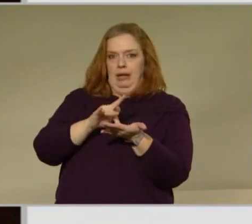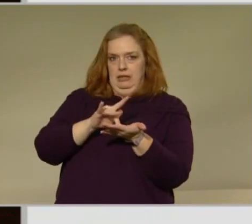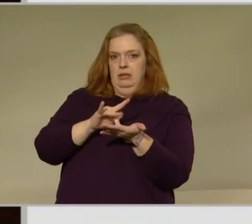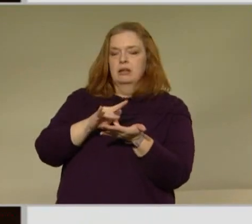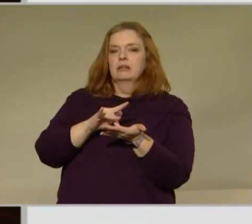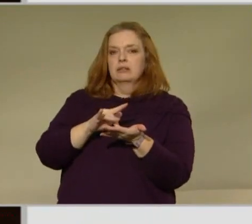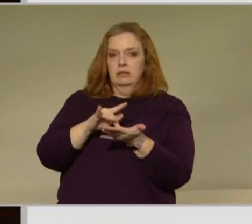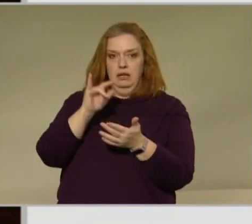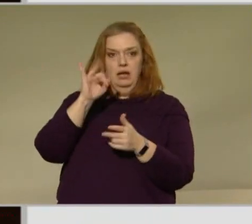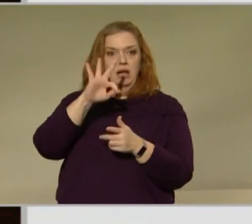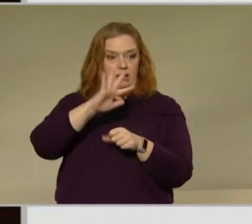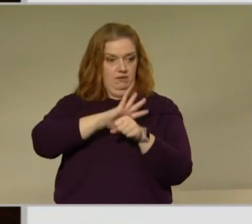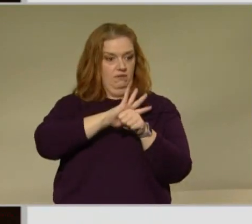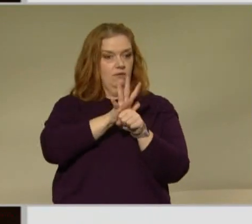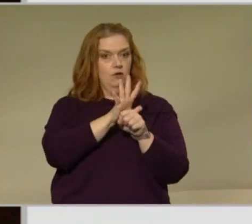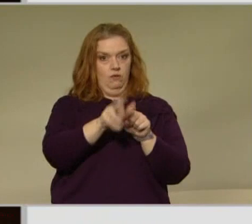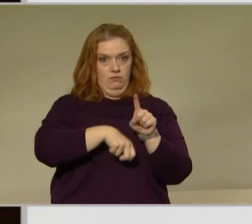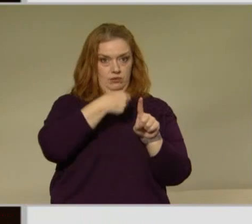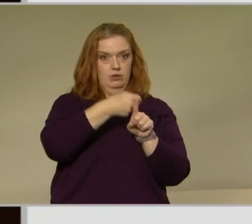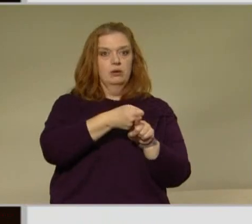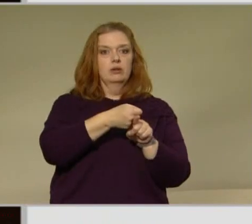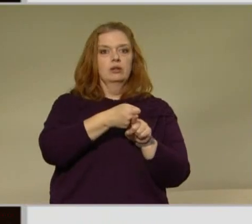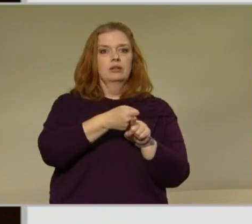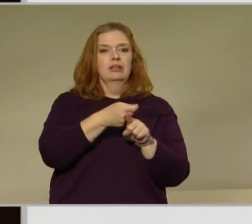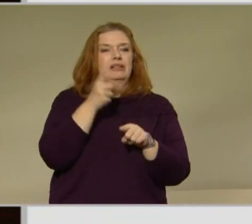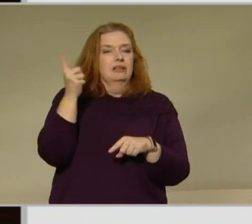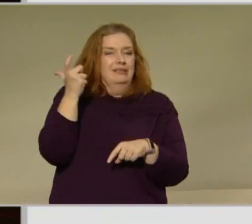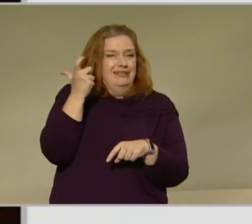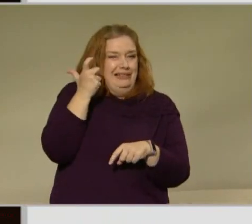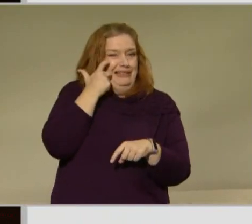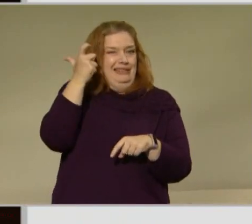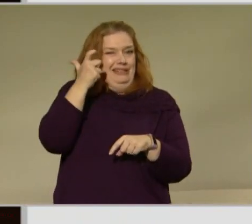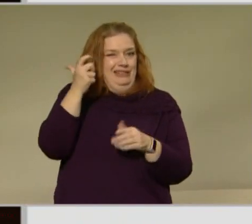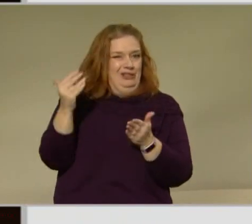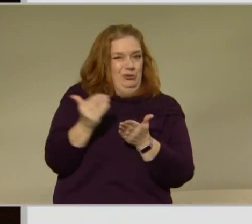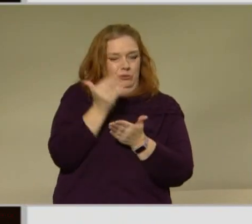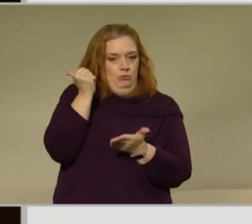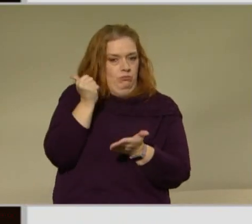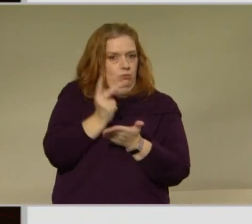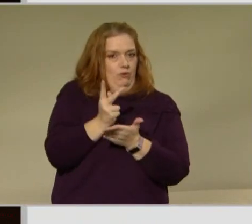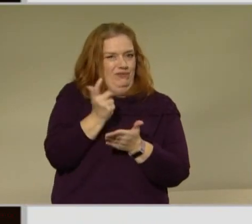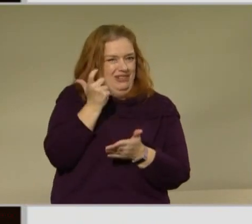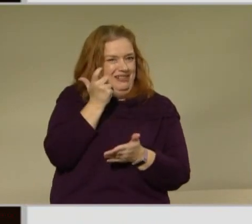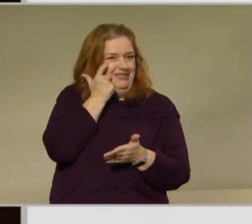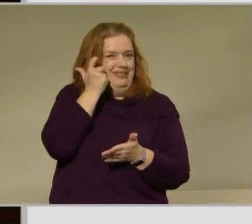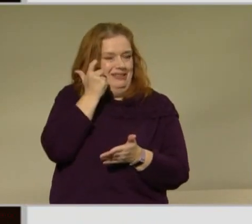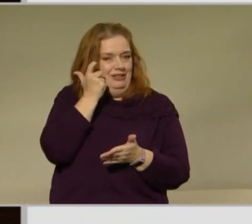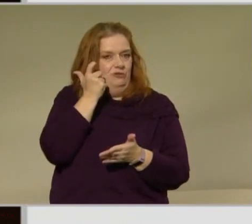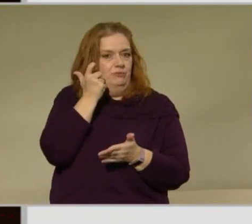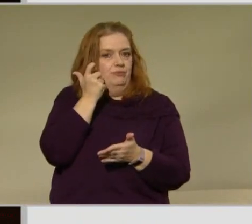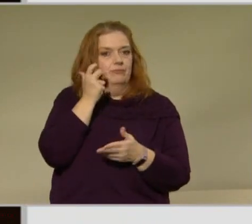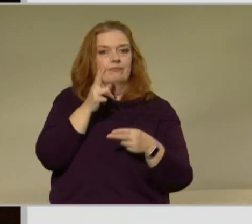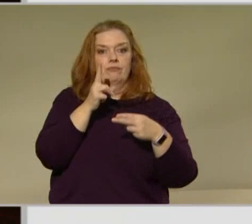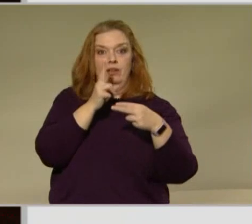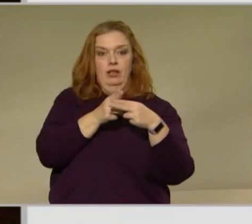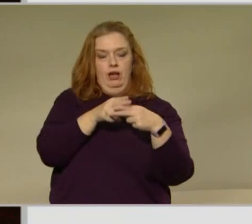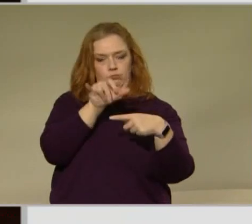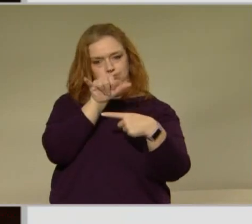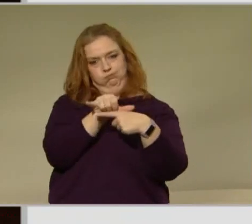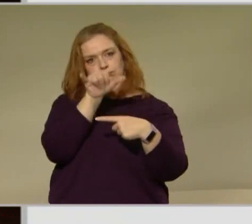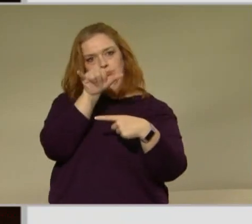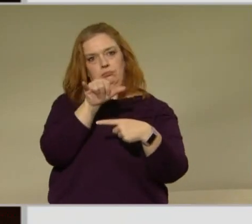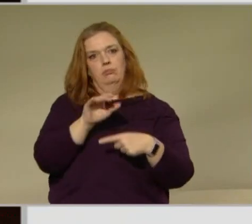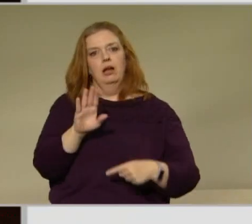patients with COVID this was just also authorized by the FDA and it is it's got a the name is a mouthful